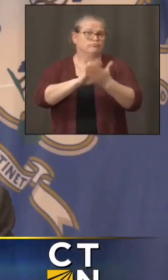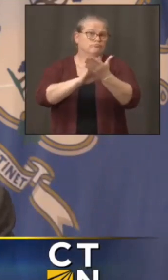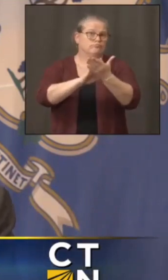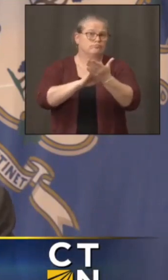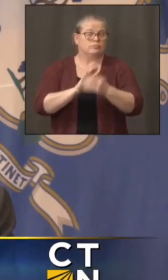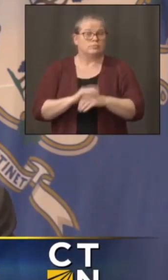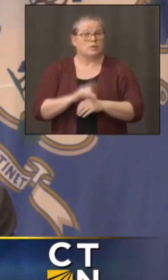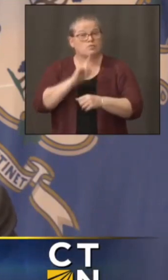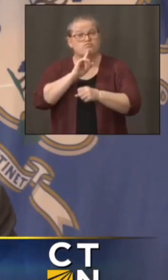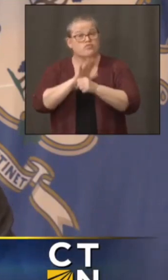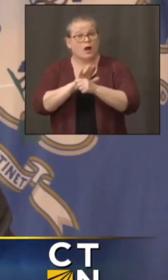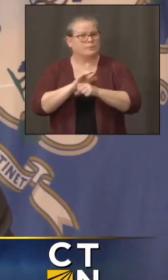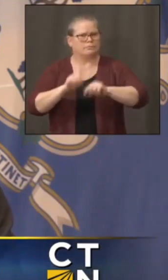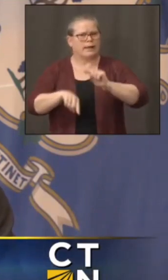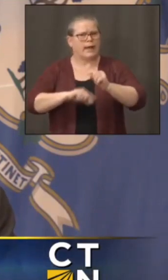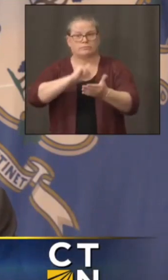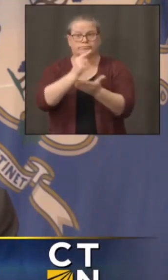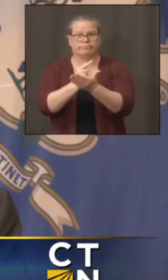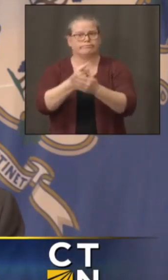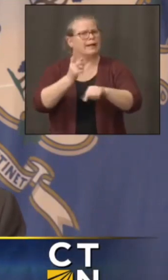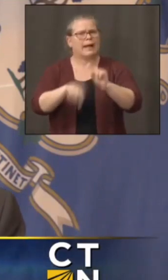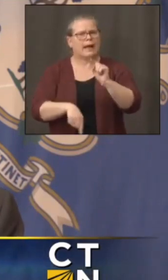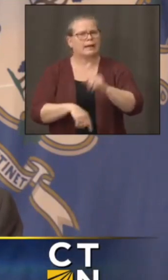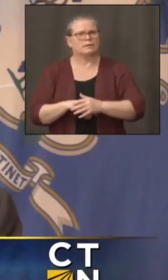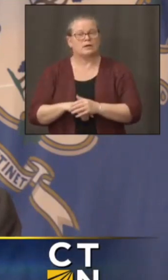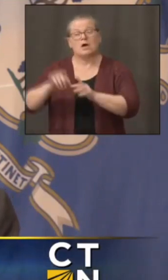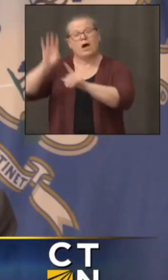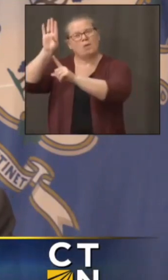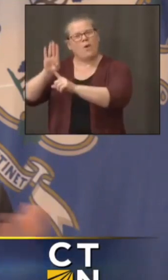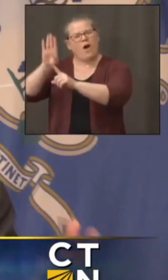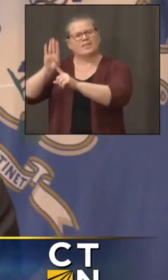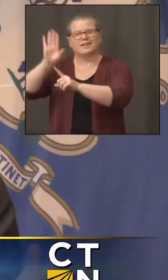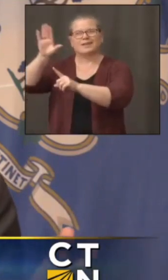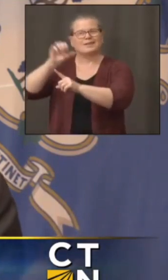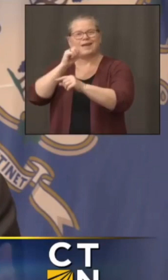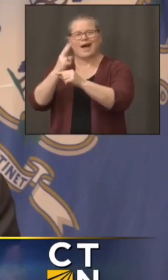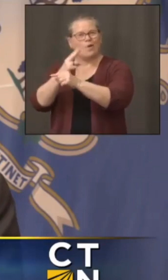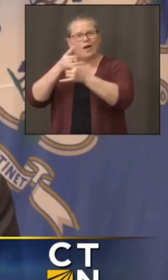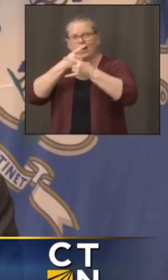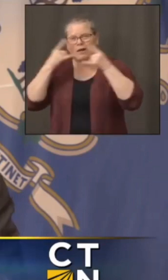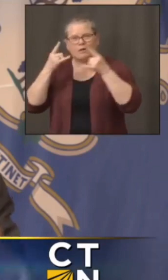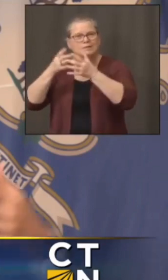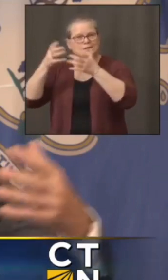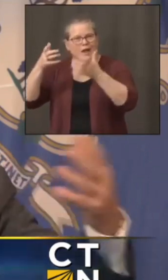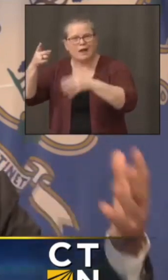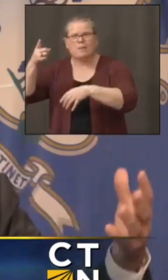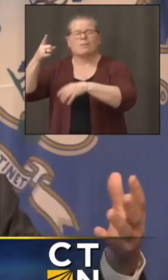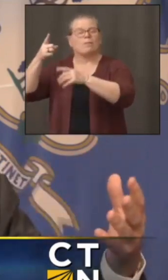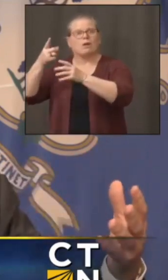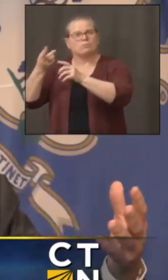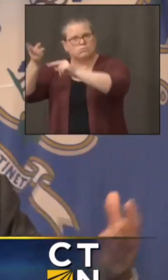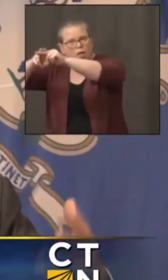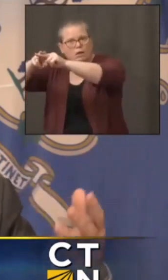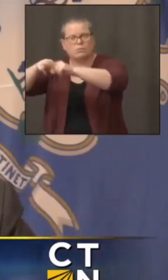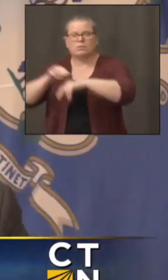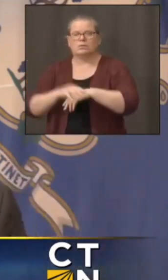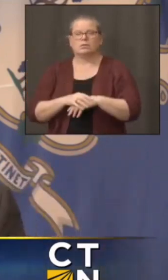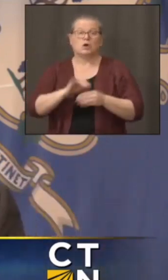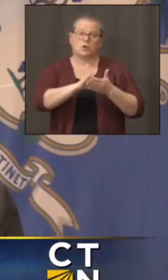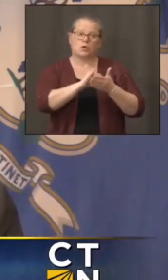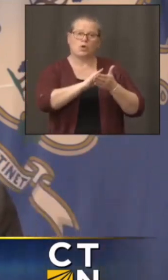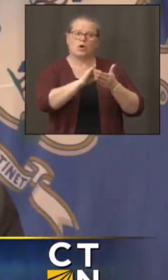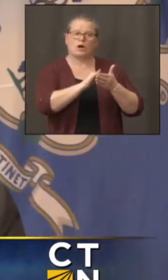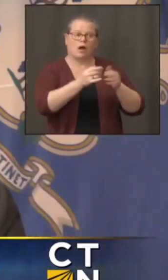is pretty high um new york is doing pretty well except for some areas look we found out the hard way that uh this